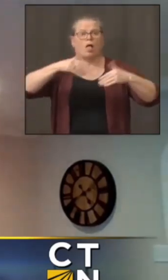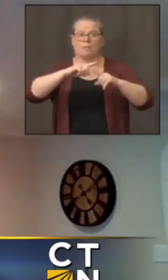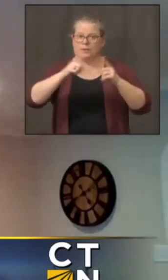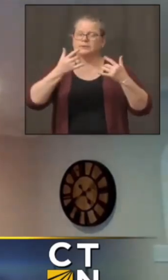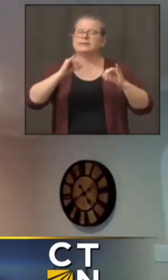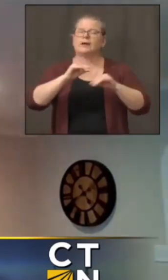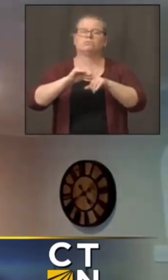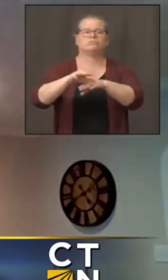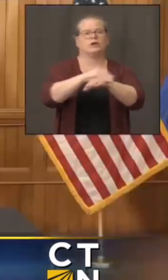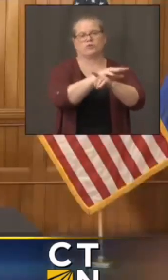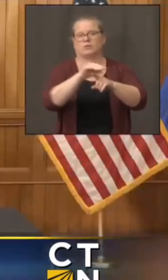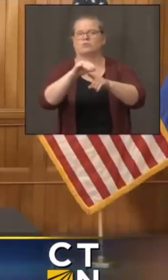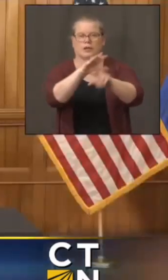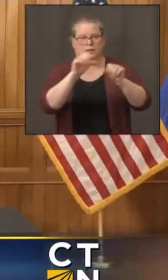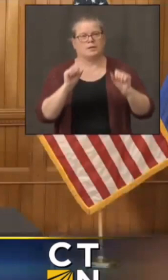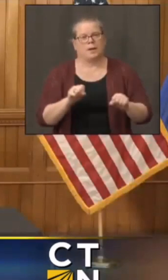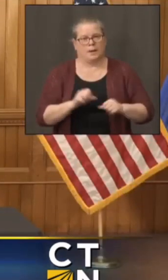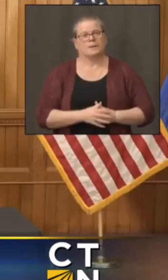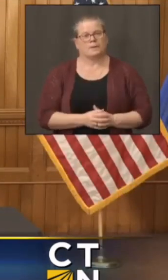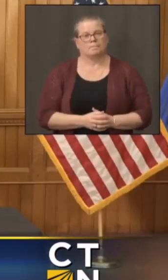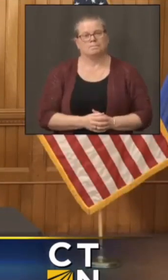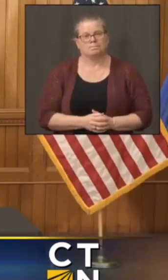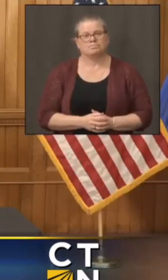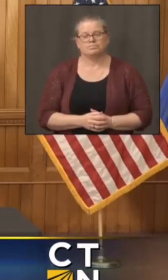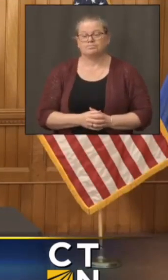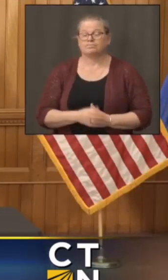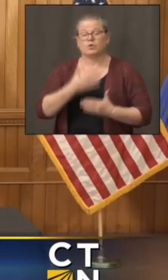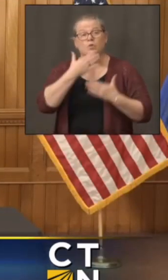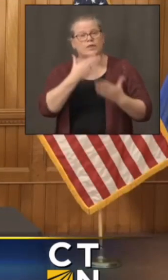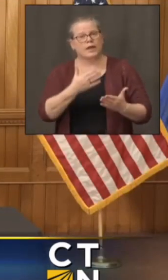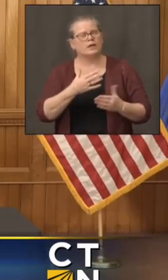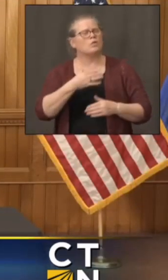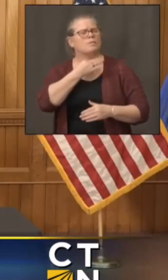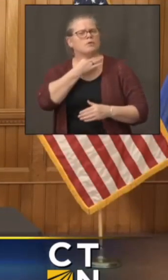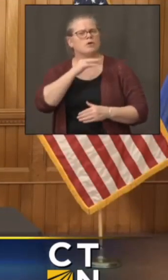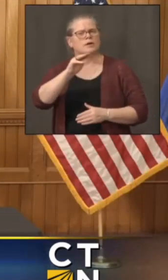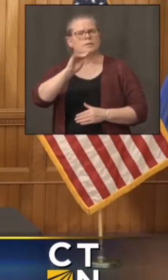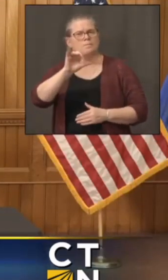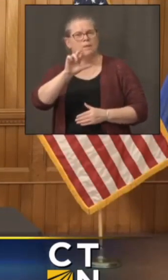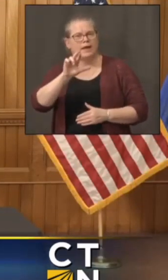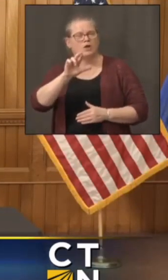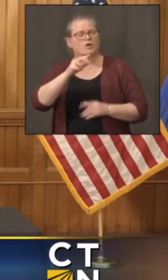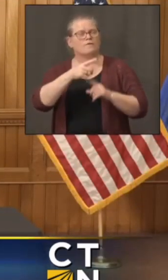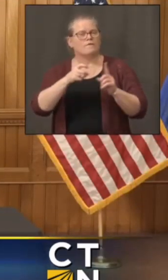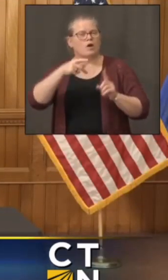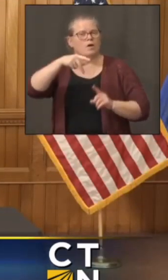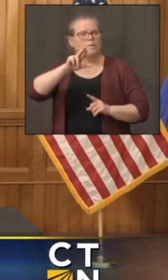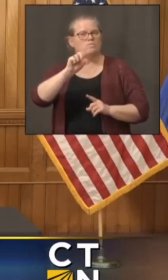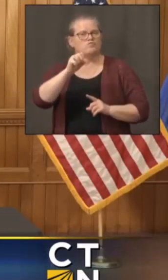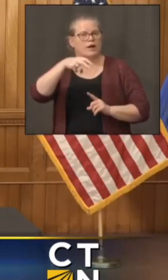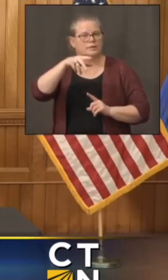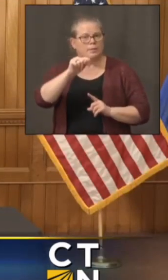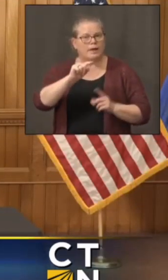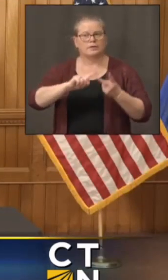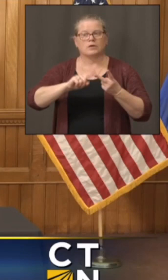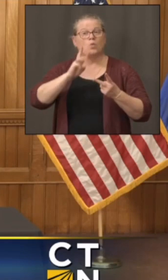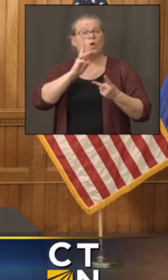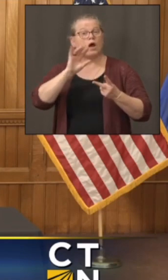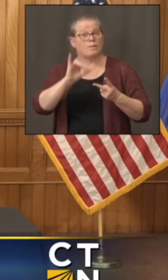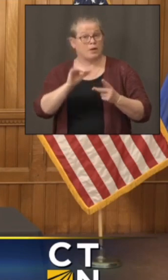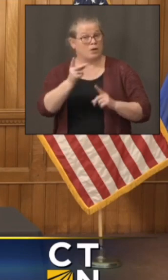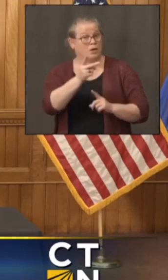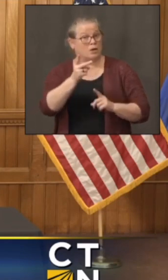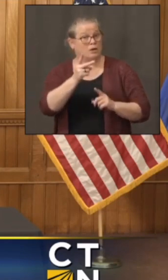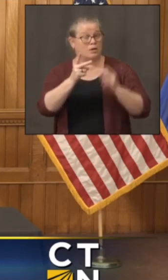Thank you. Did the mayors of Prospect and Waterbury indicate that they